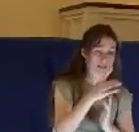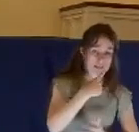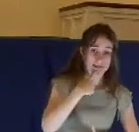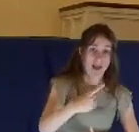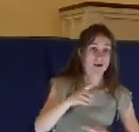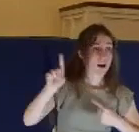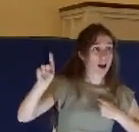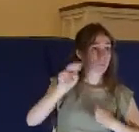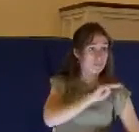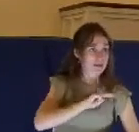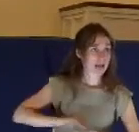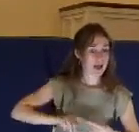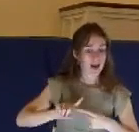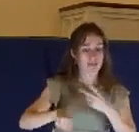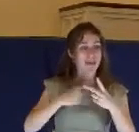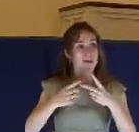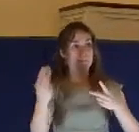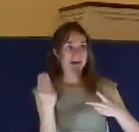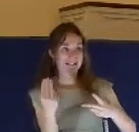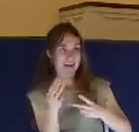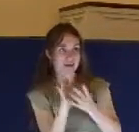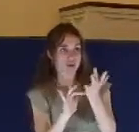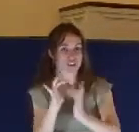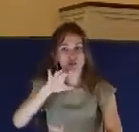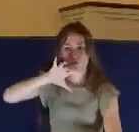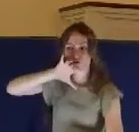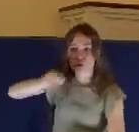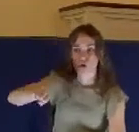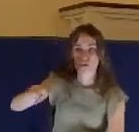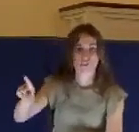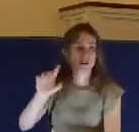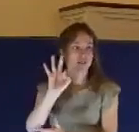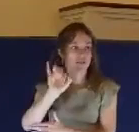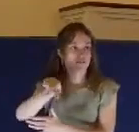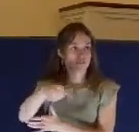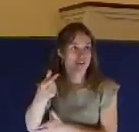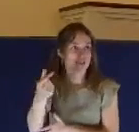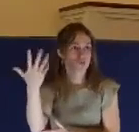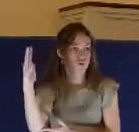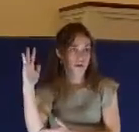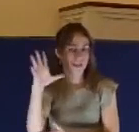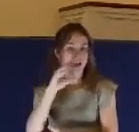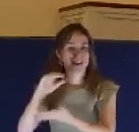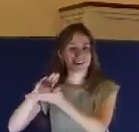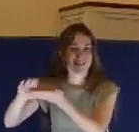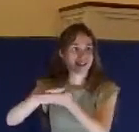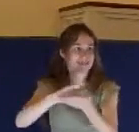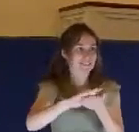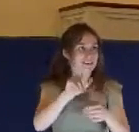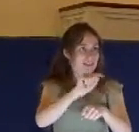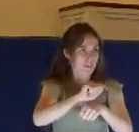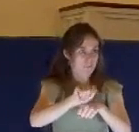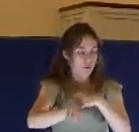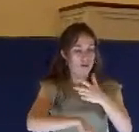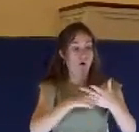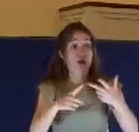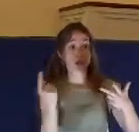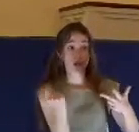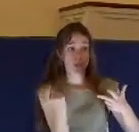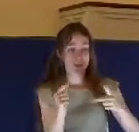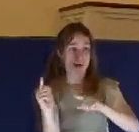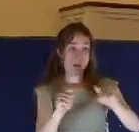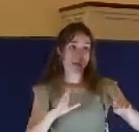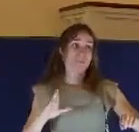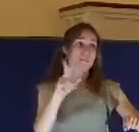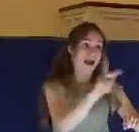he cursed the fig tree. Then he cleansed the temple. On Tuesday, he went back into Jerusalem from Bethany, and he taught. Remember, the religious